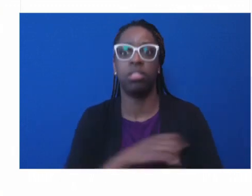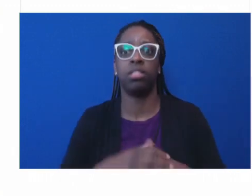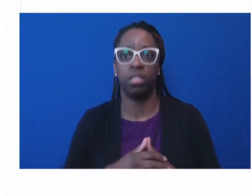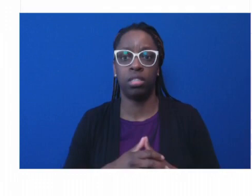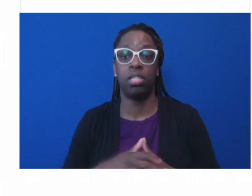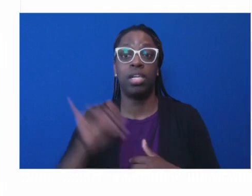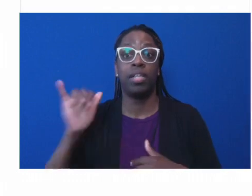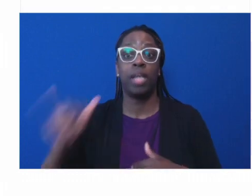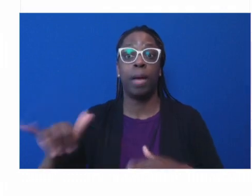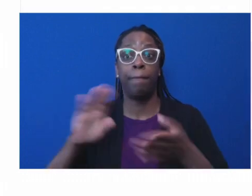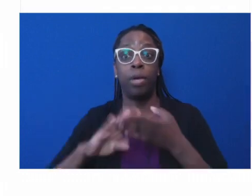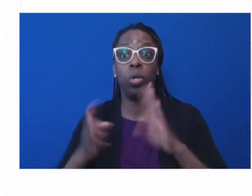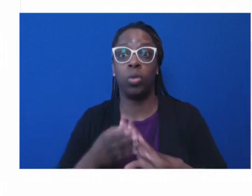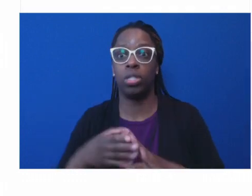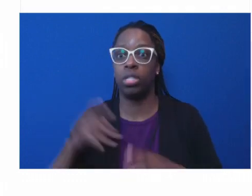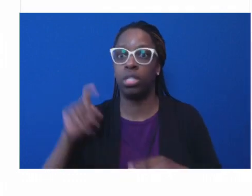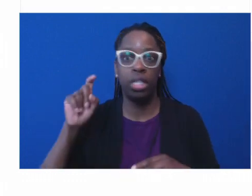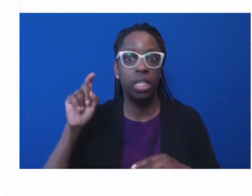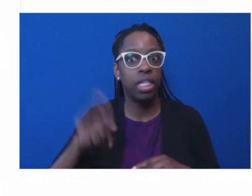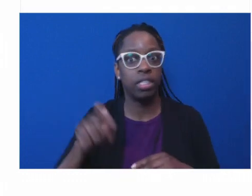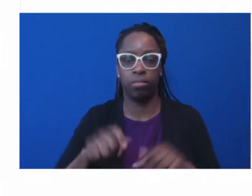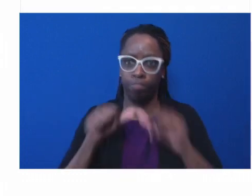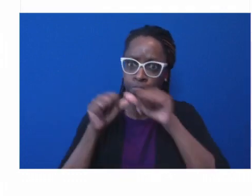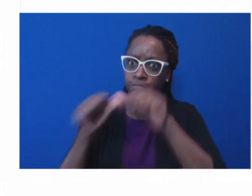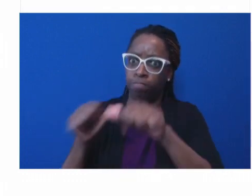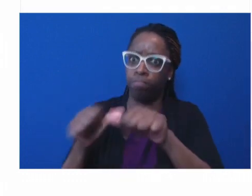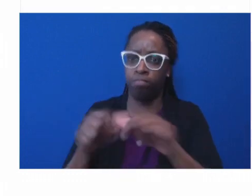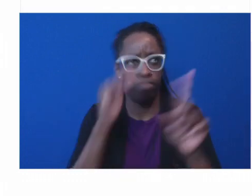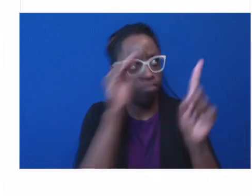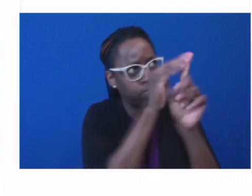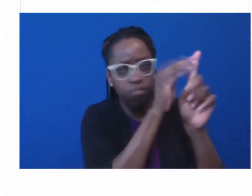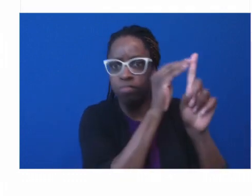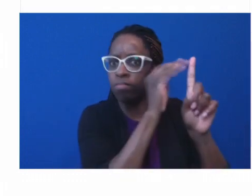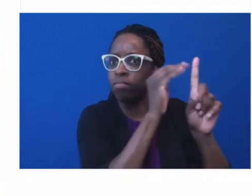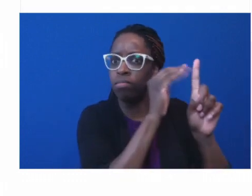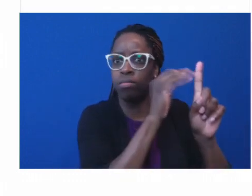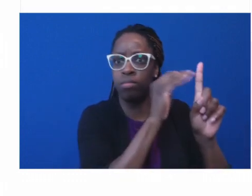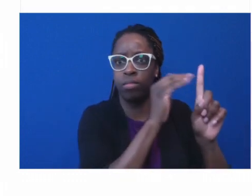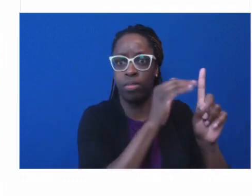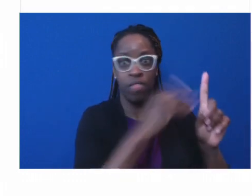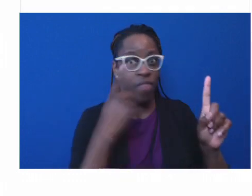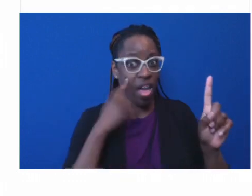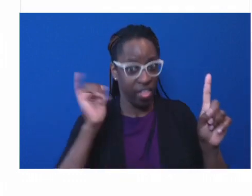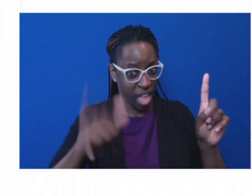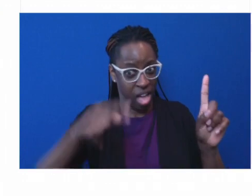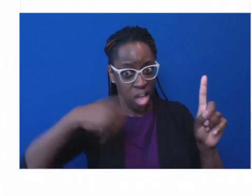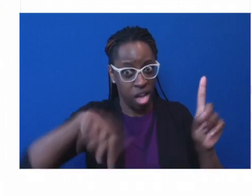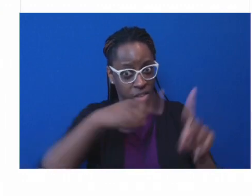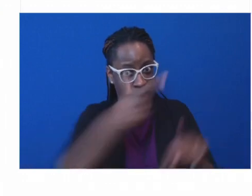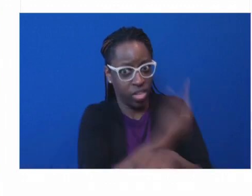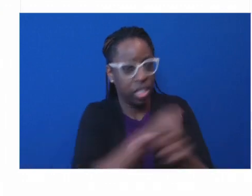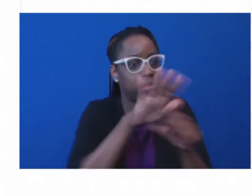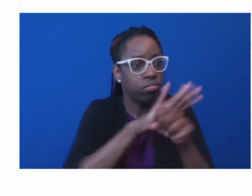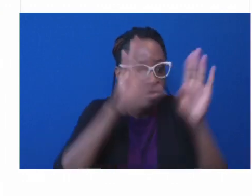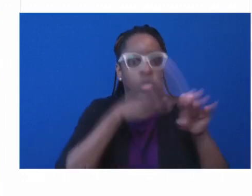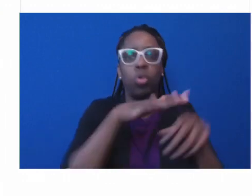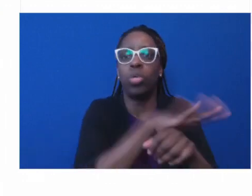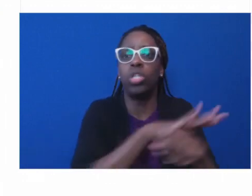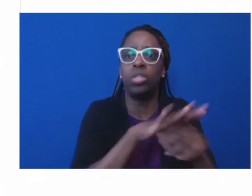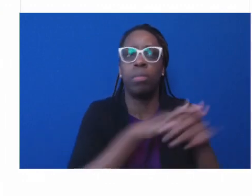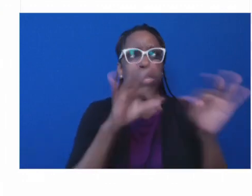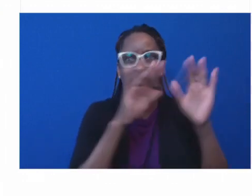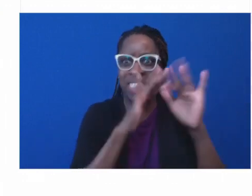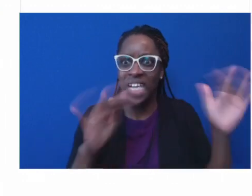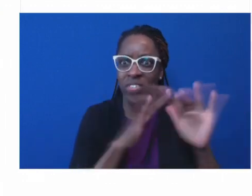of dollars from COVID relief, the CARES Act, and the state and federal funding. With hundreds of these millions of dollars, yet